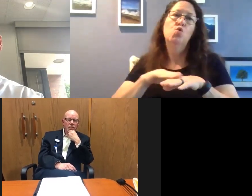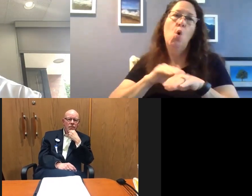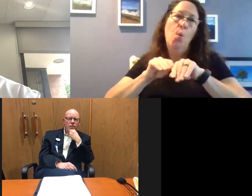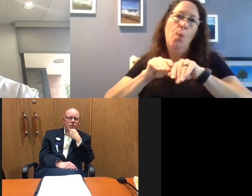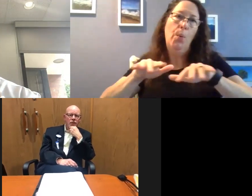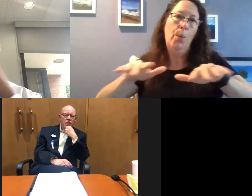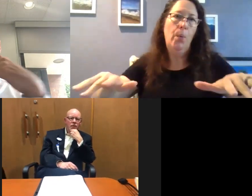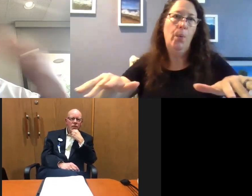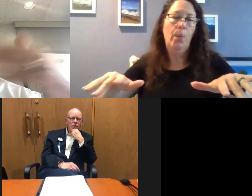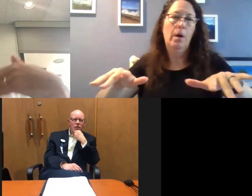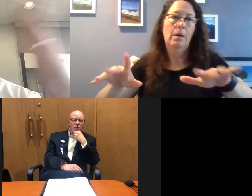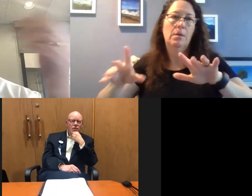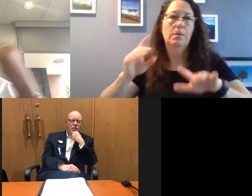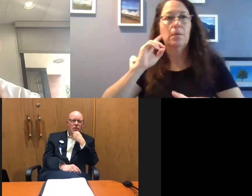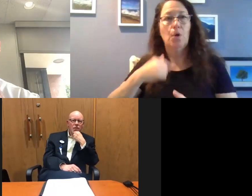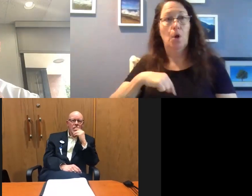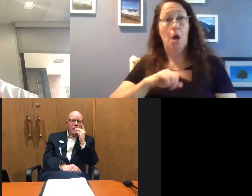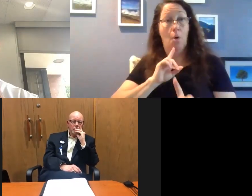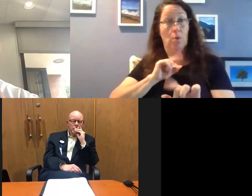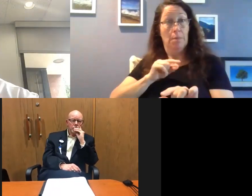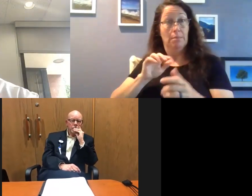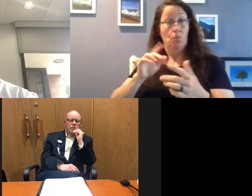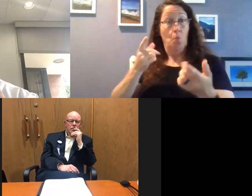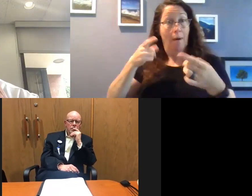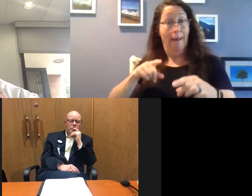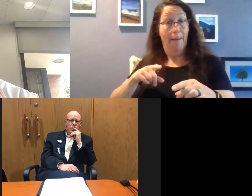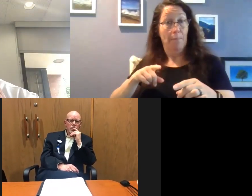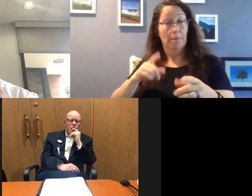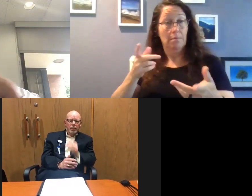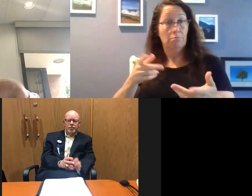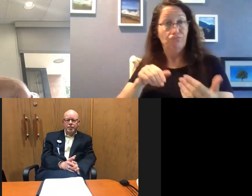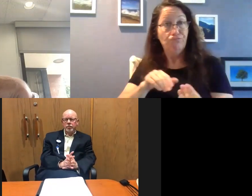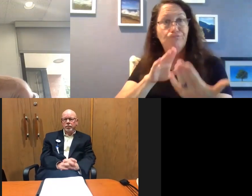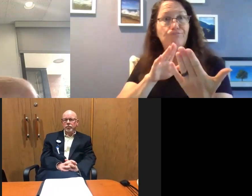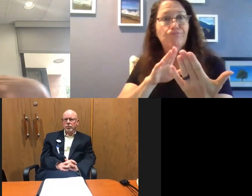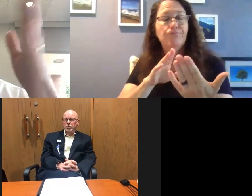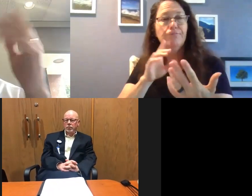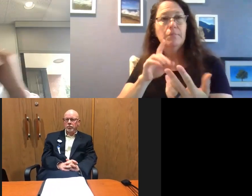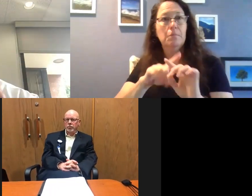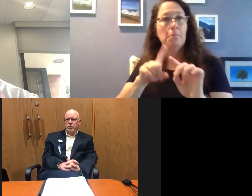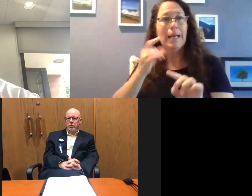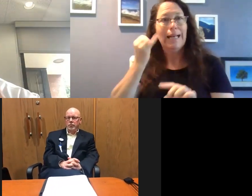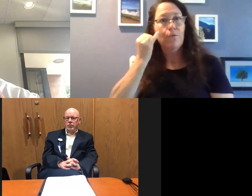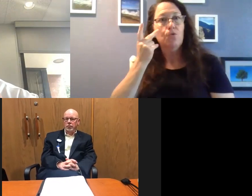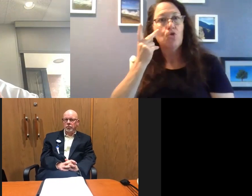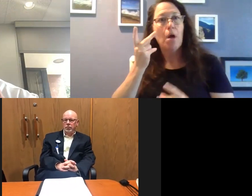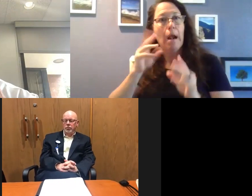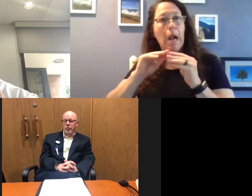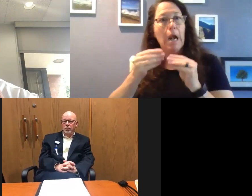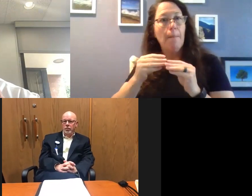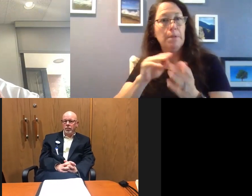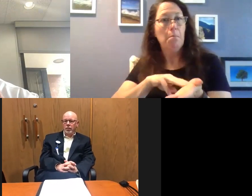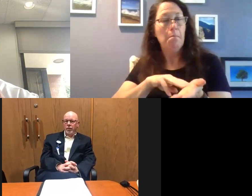So we respond to whatever happens. Um, if it's a, if we saw a surge in hundreds of medical